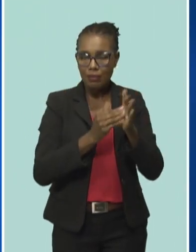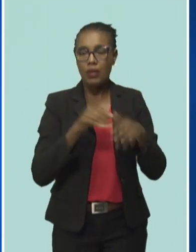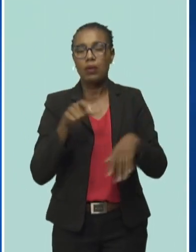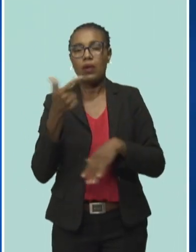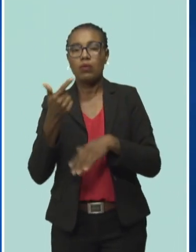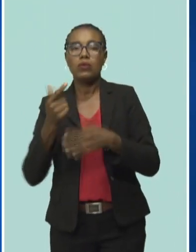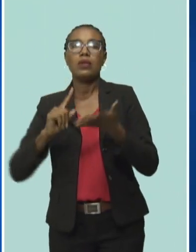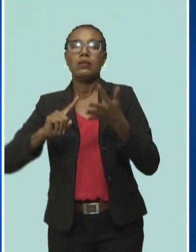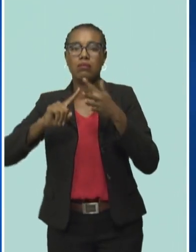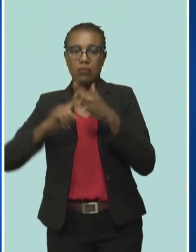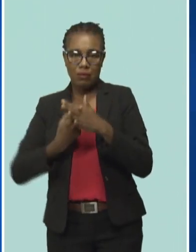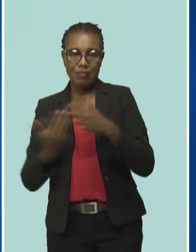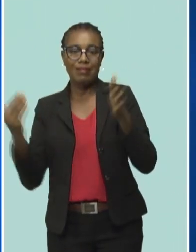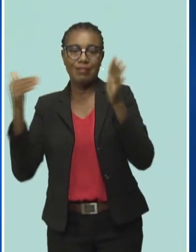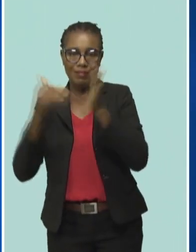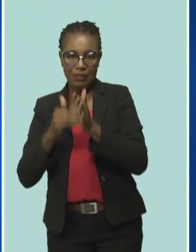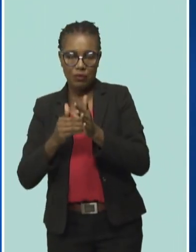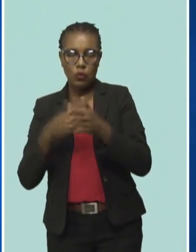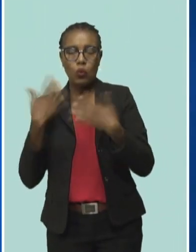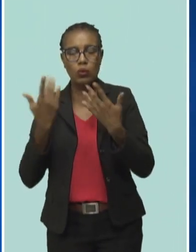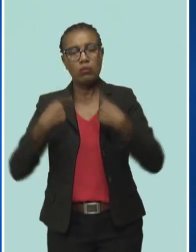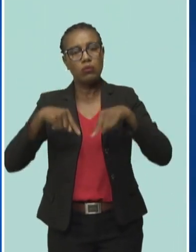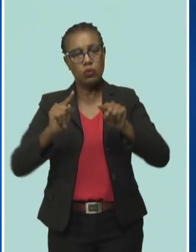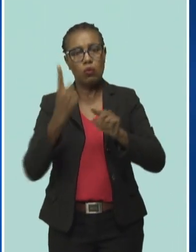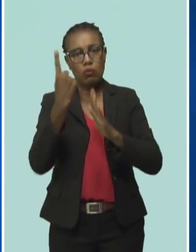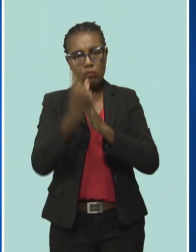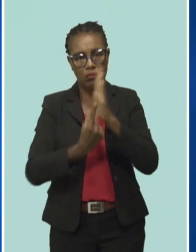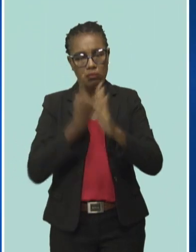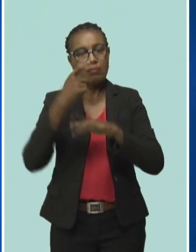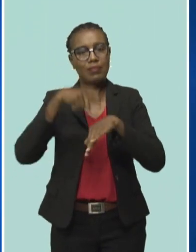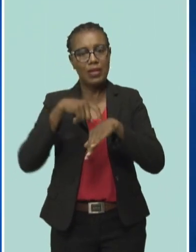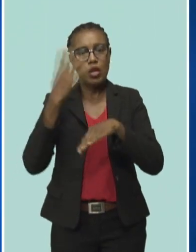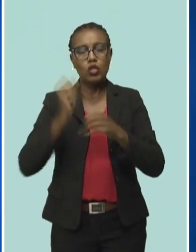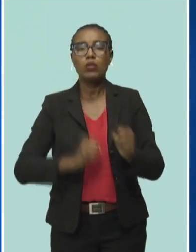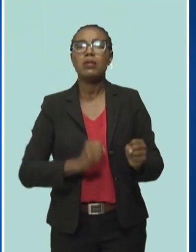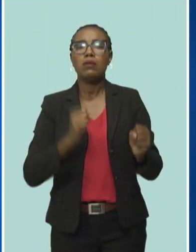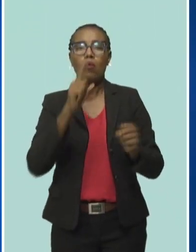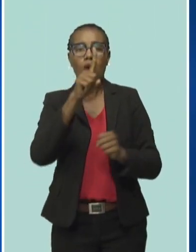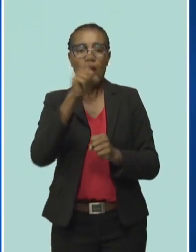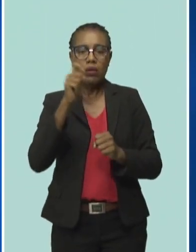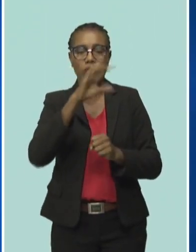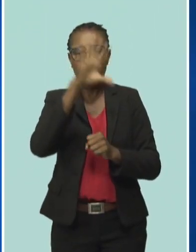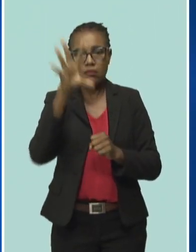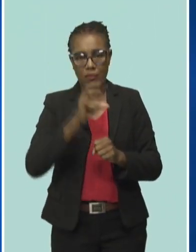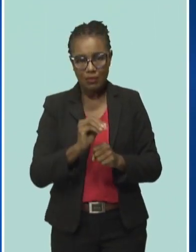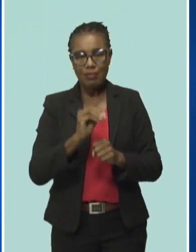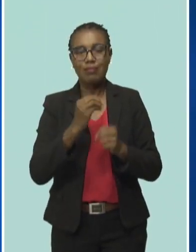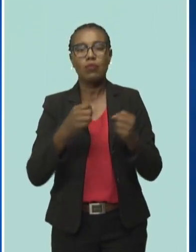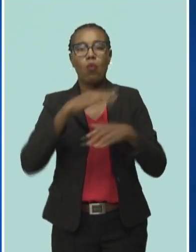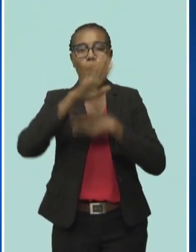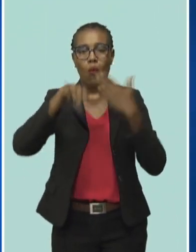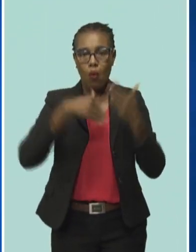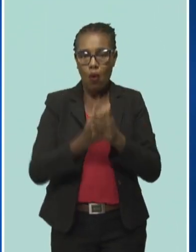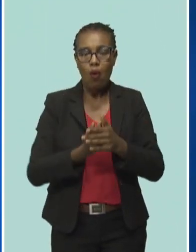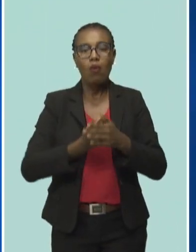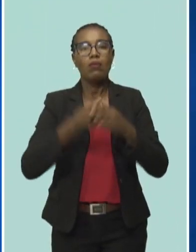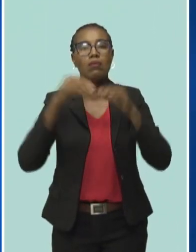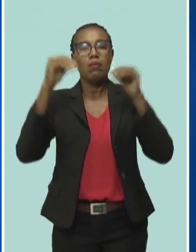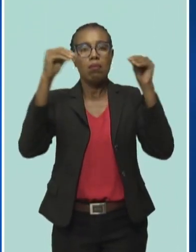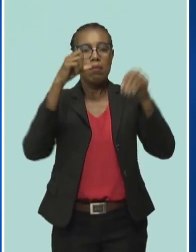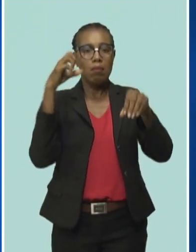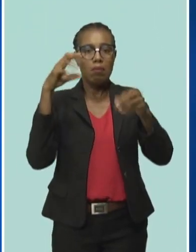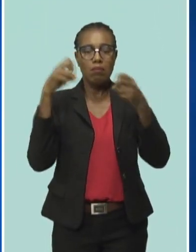we expect that within the hour we should be at full restoration. But that really is a full rundown of what we